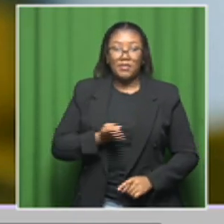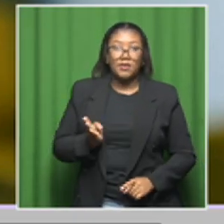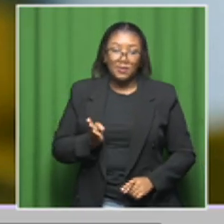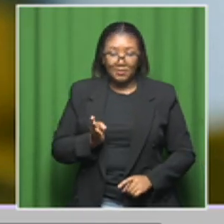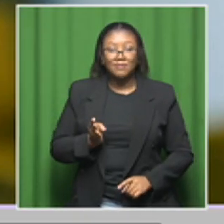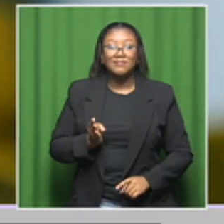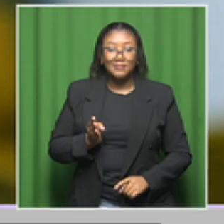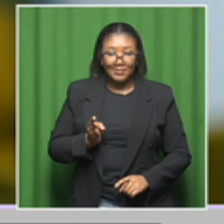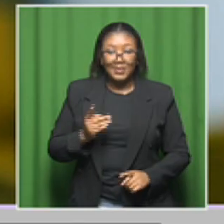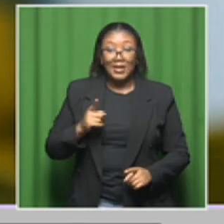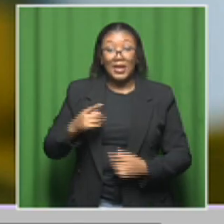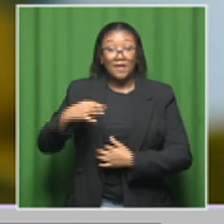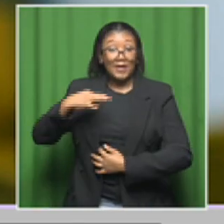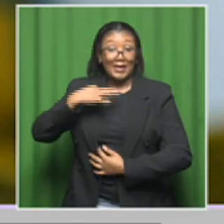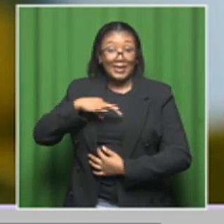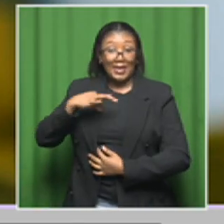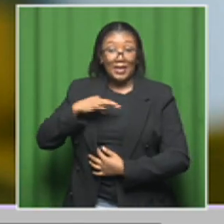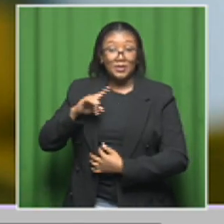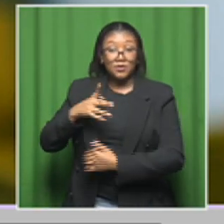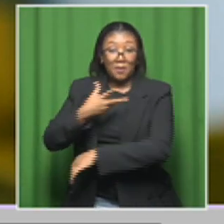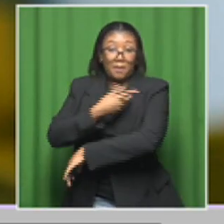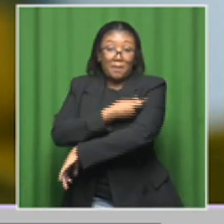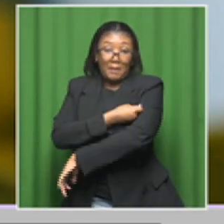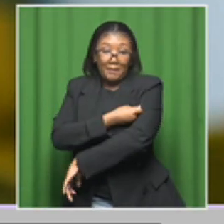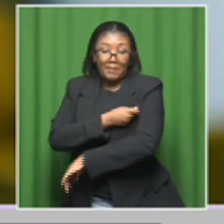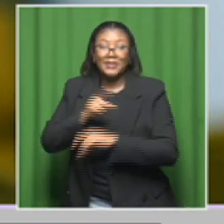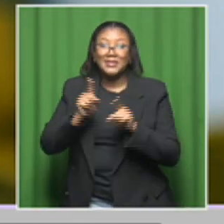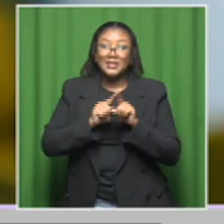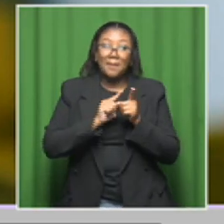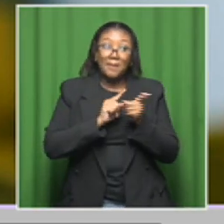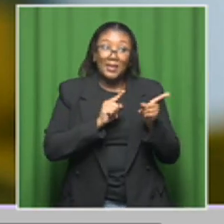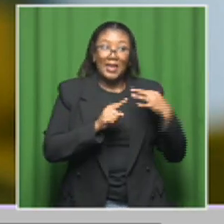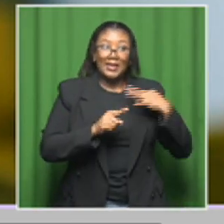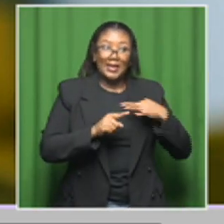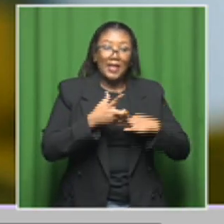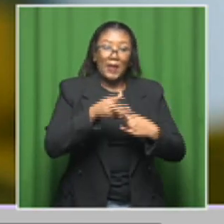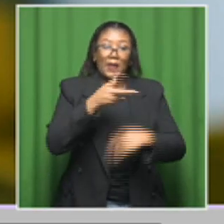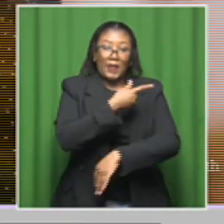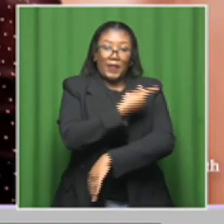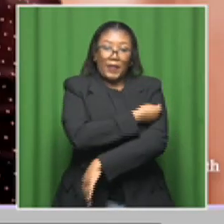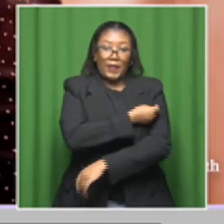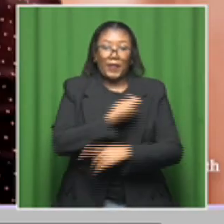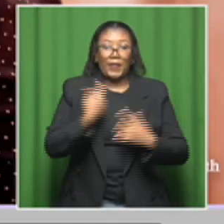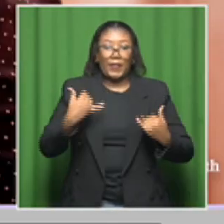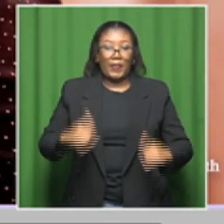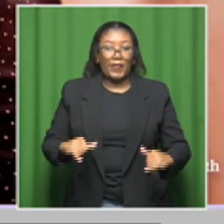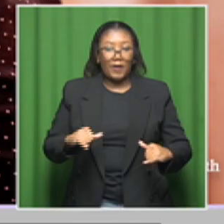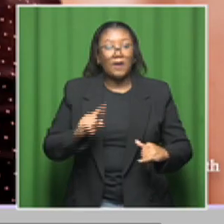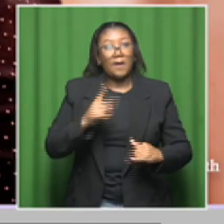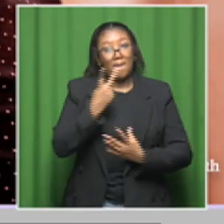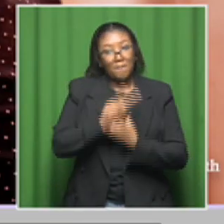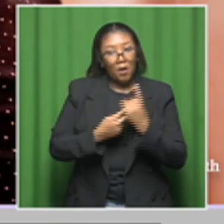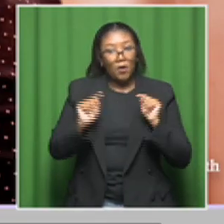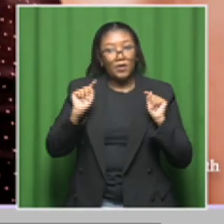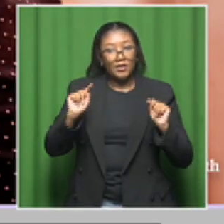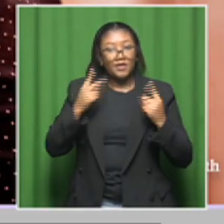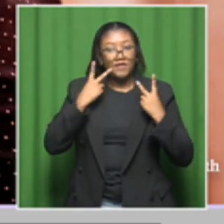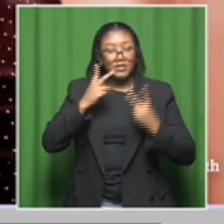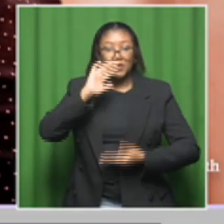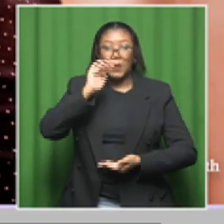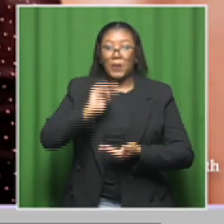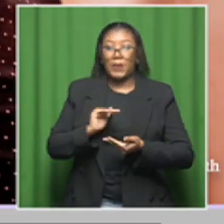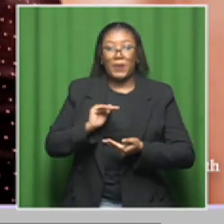not only in girls who were vaccinated, but also in girls who were unvaccinated. So we're seeing a little bit of a herd effect.